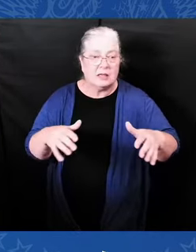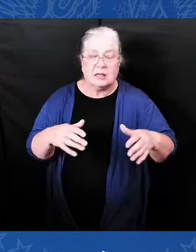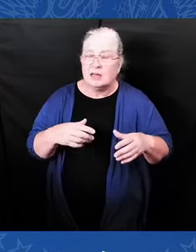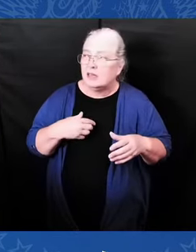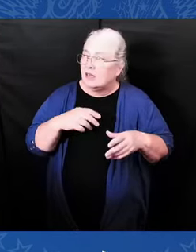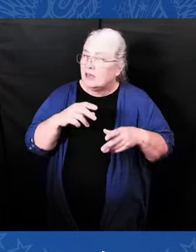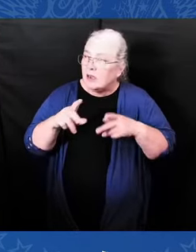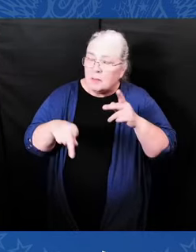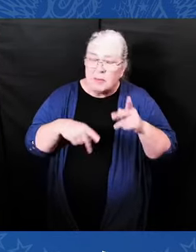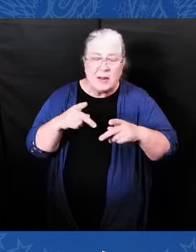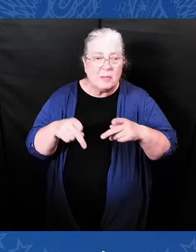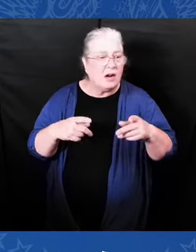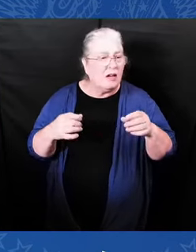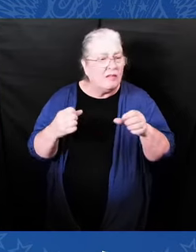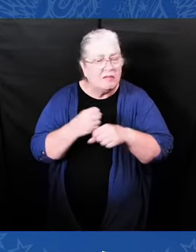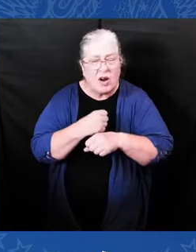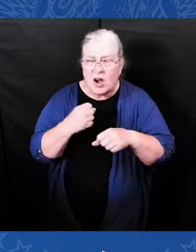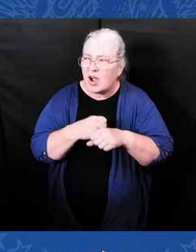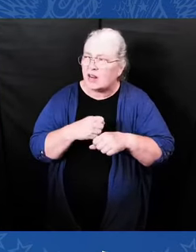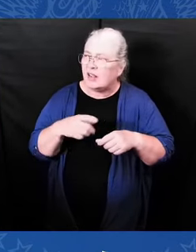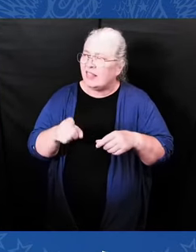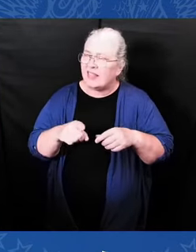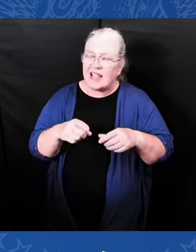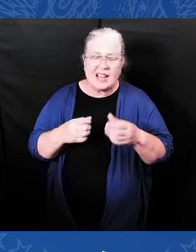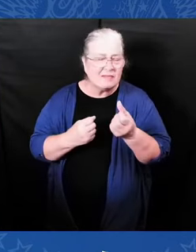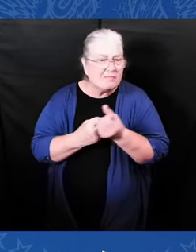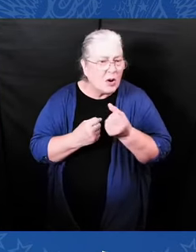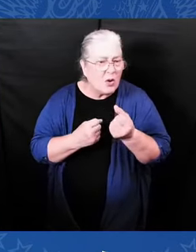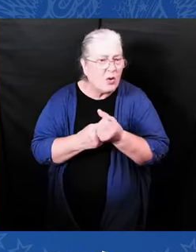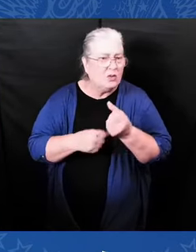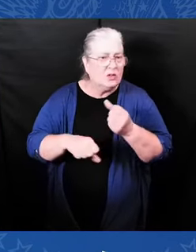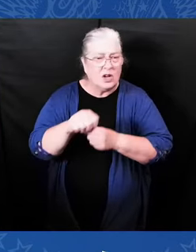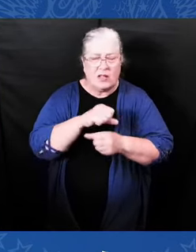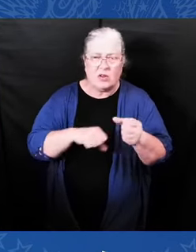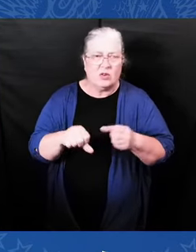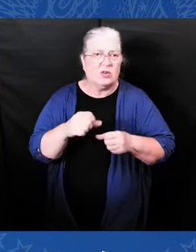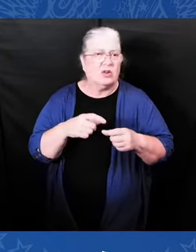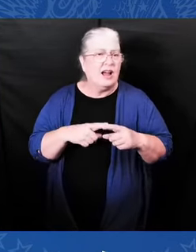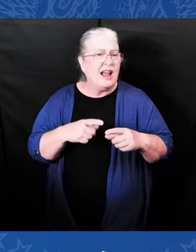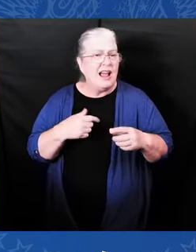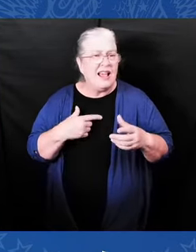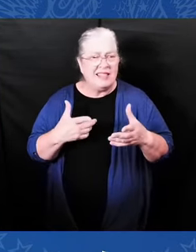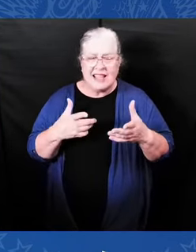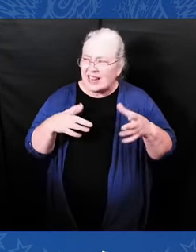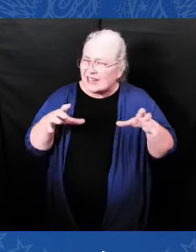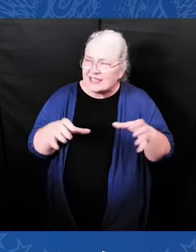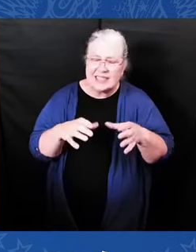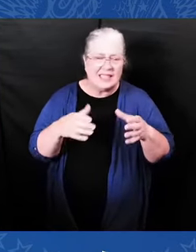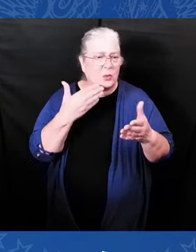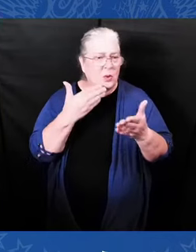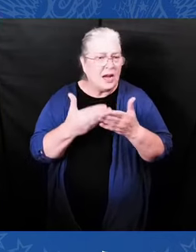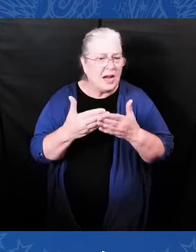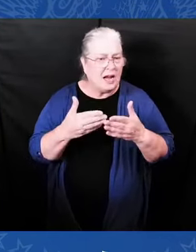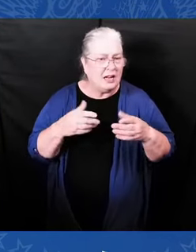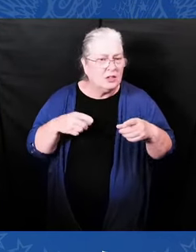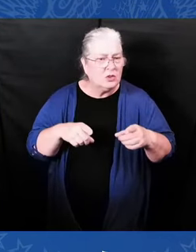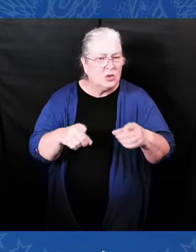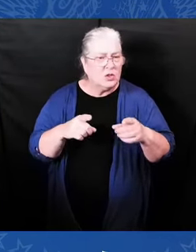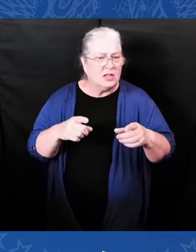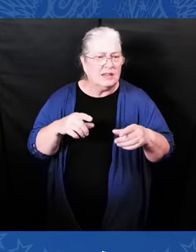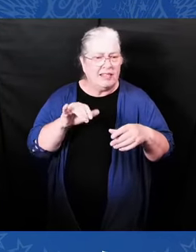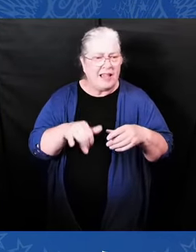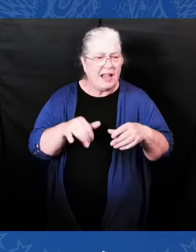and deliver the promise of America to all Americans. But we need — we need to get the word out